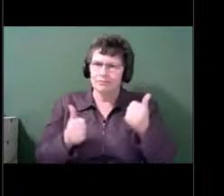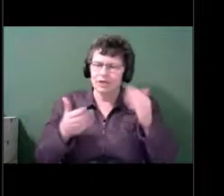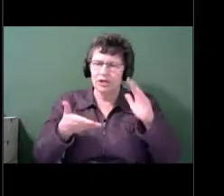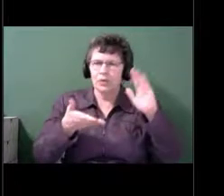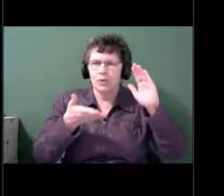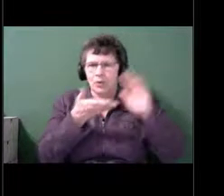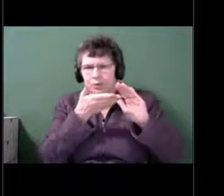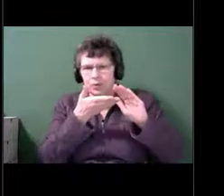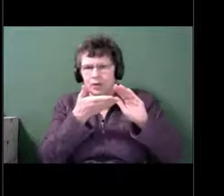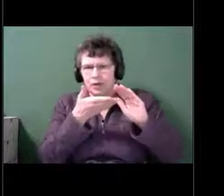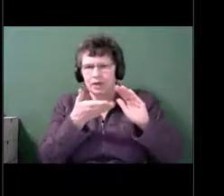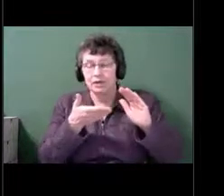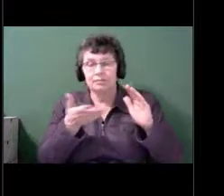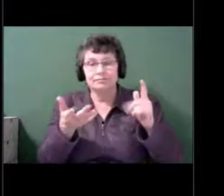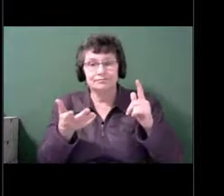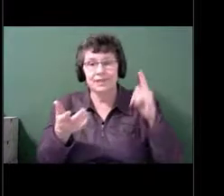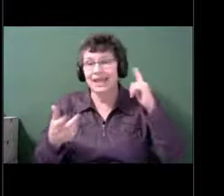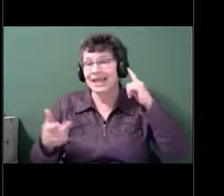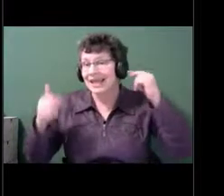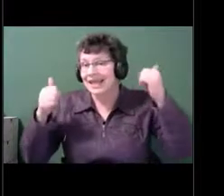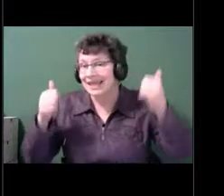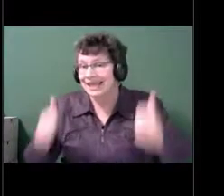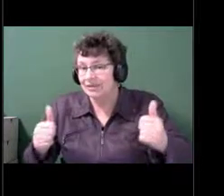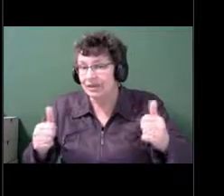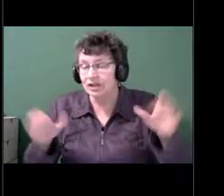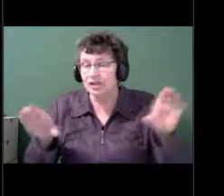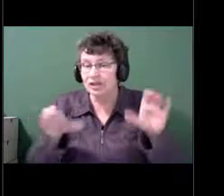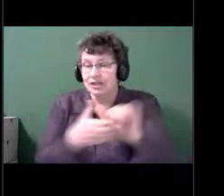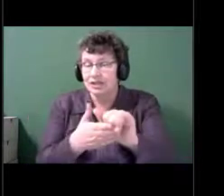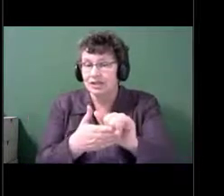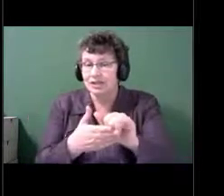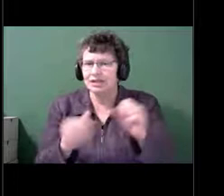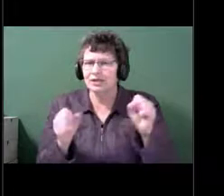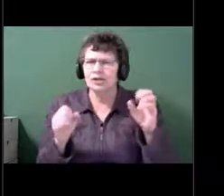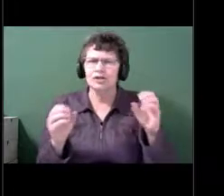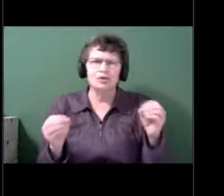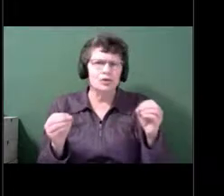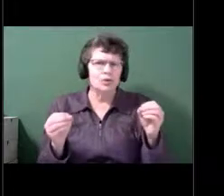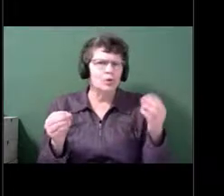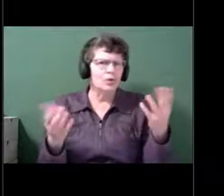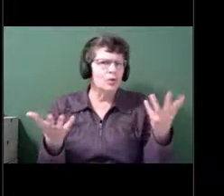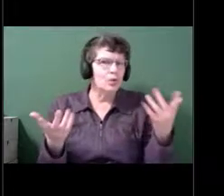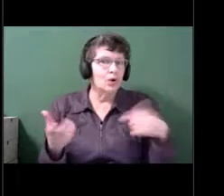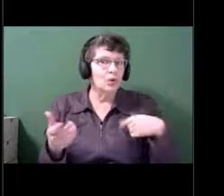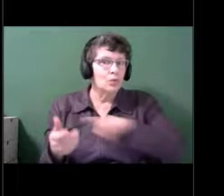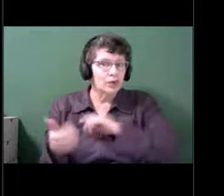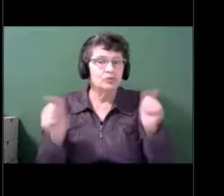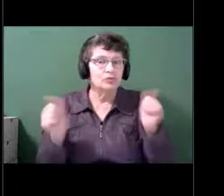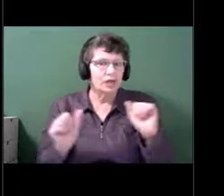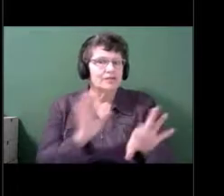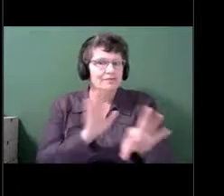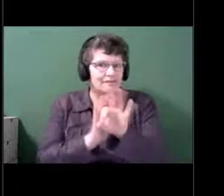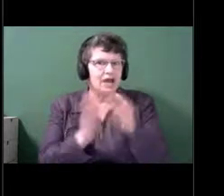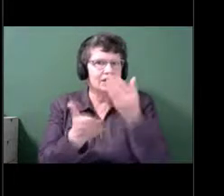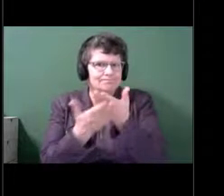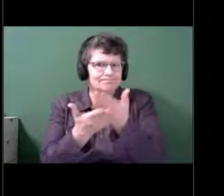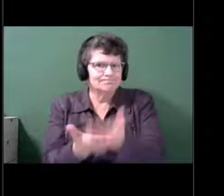actually find out if we really can modify it and reduce people's risks. Let's go on to the next slide.